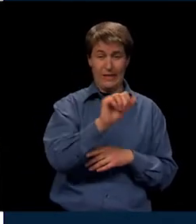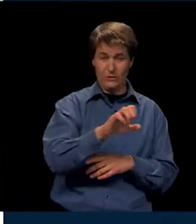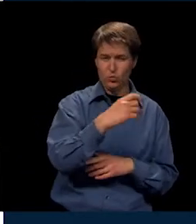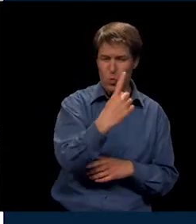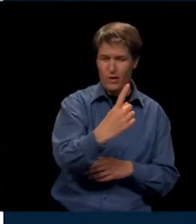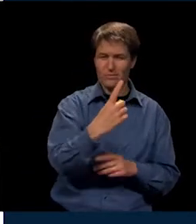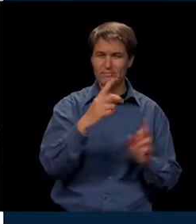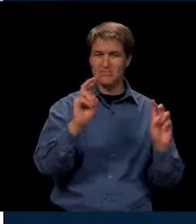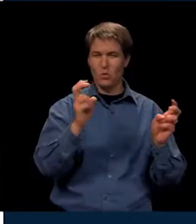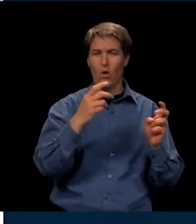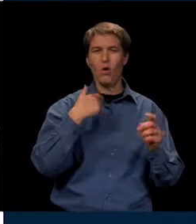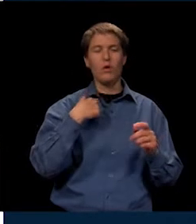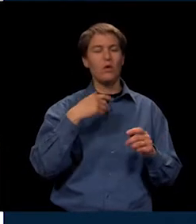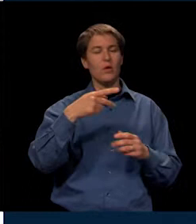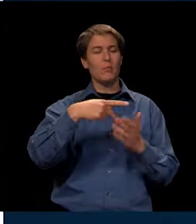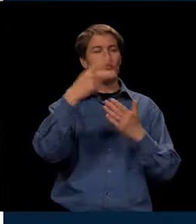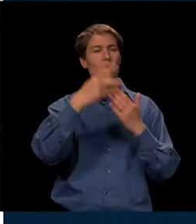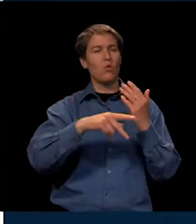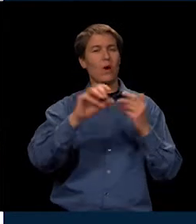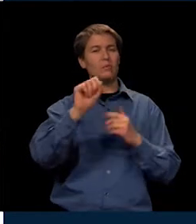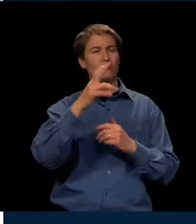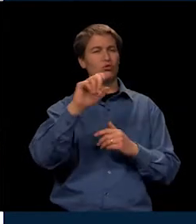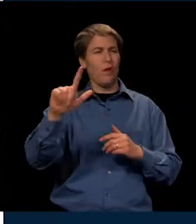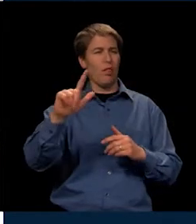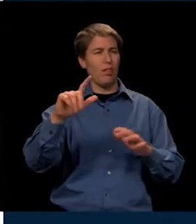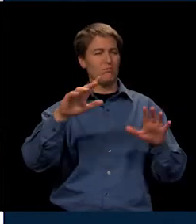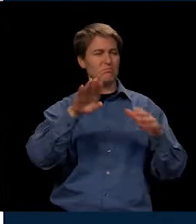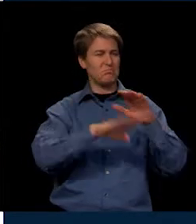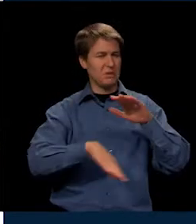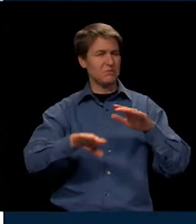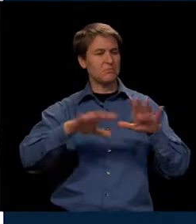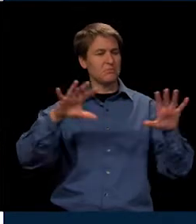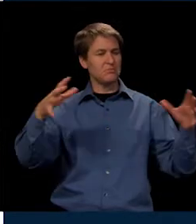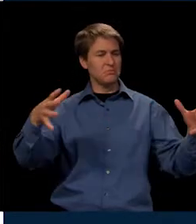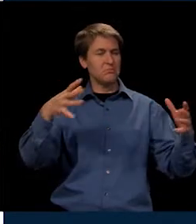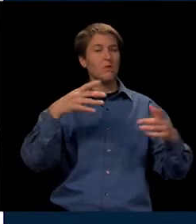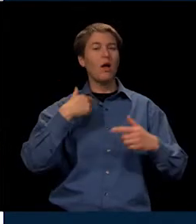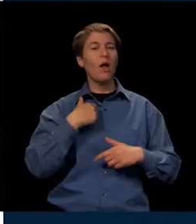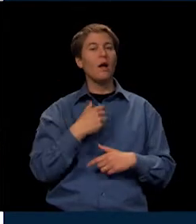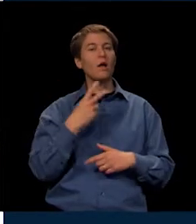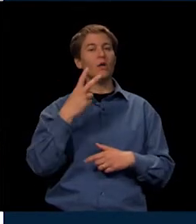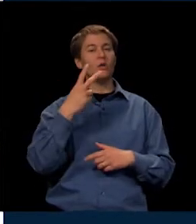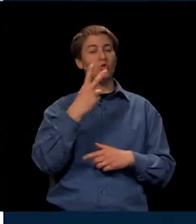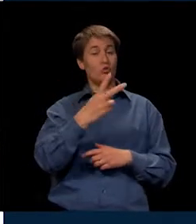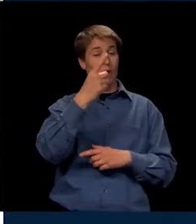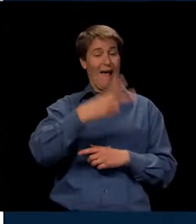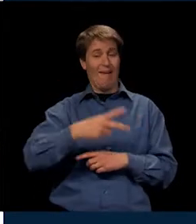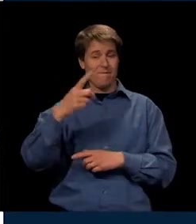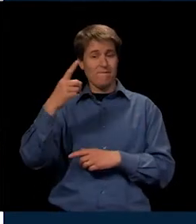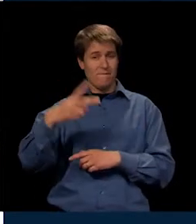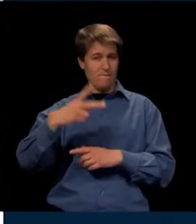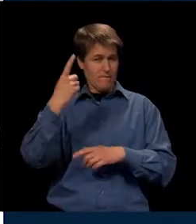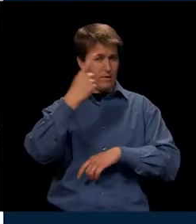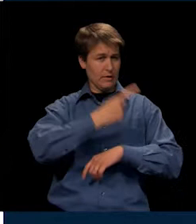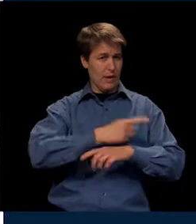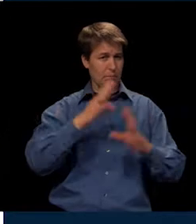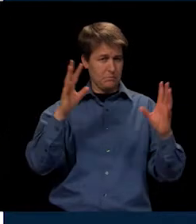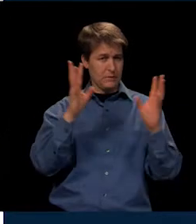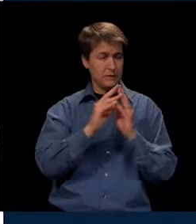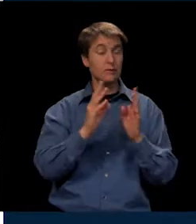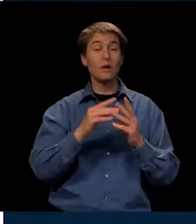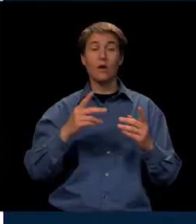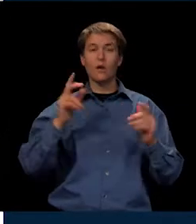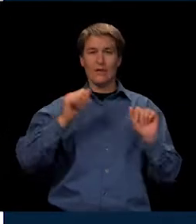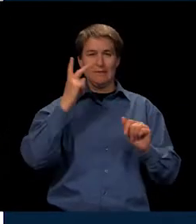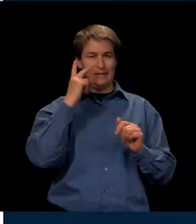was the program shell, if you will. At these, we had two opportunities. We had two half days on which you can see all the